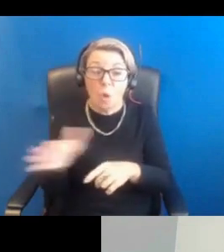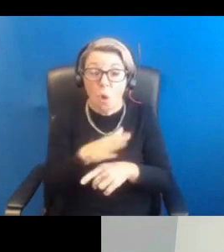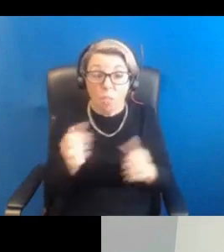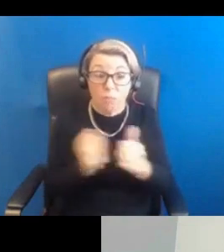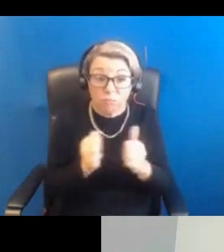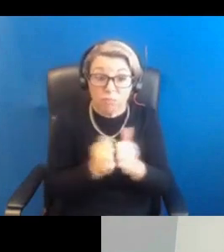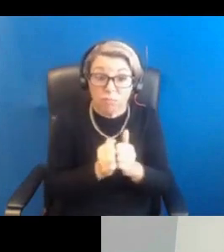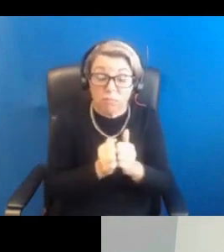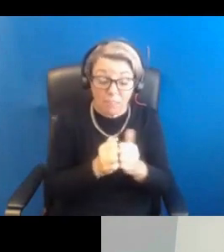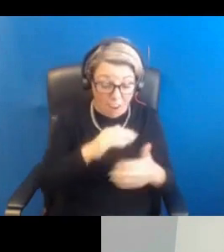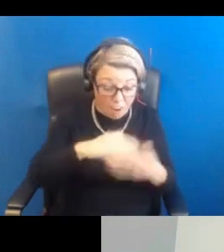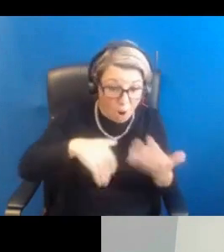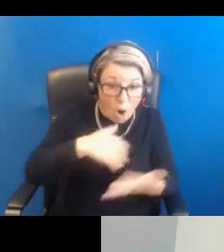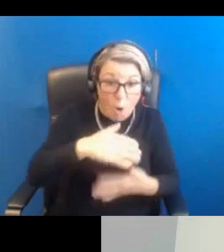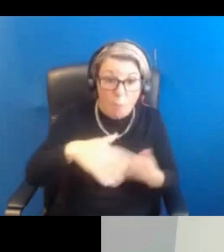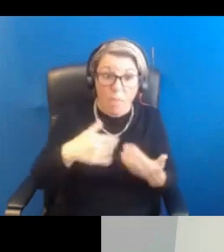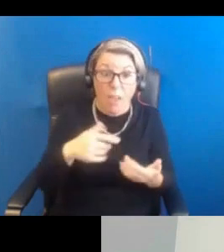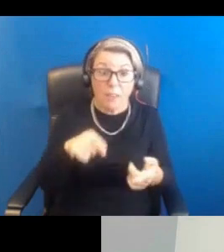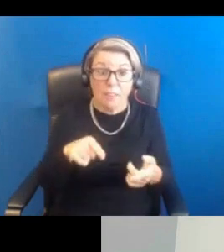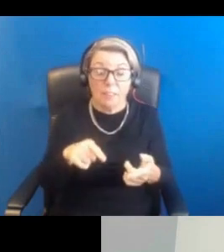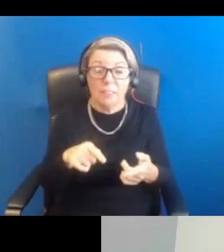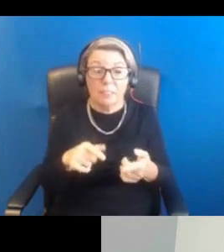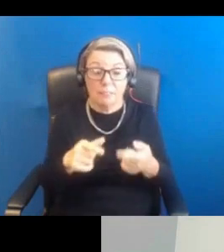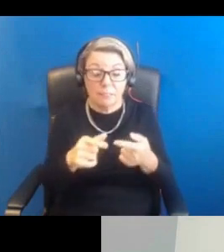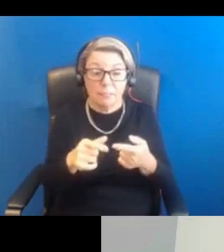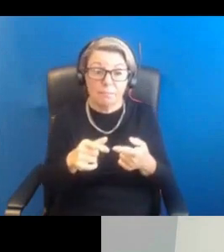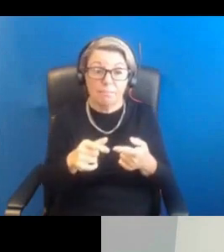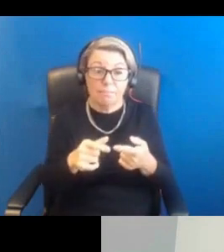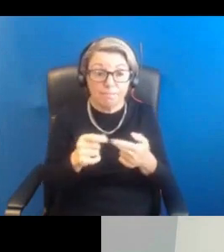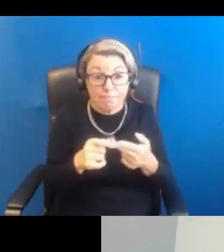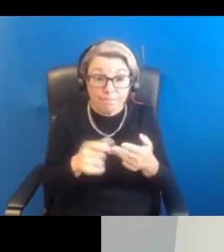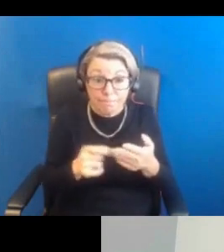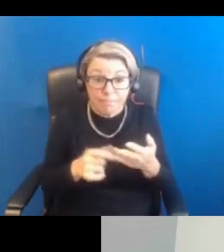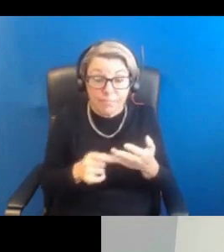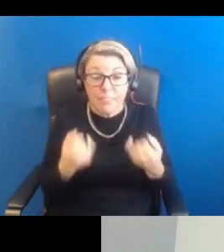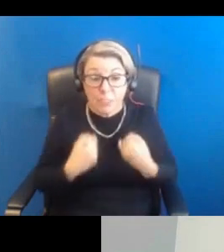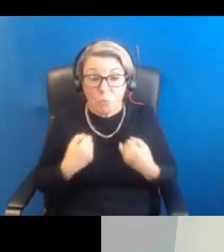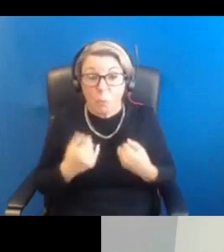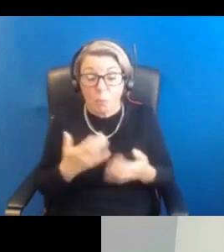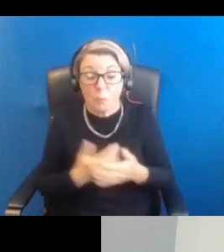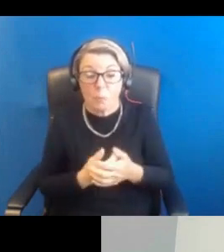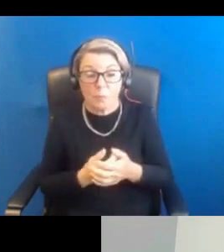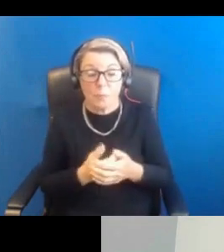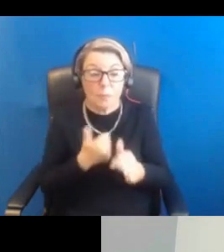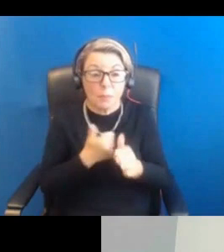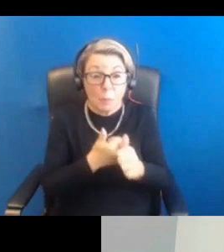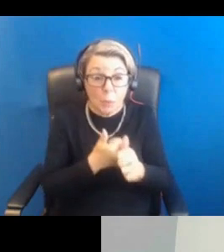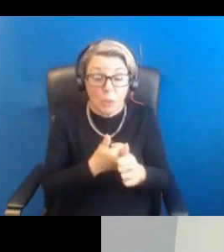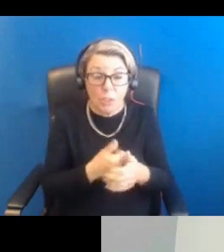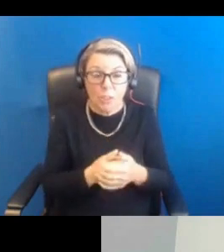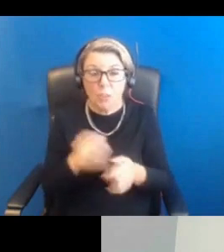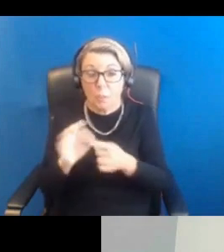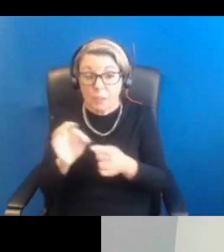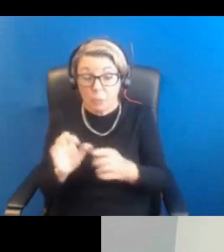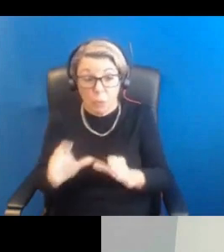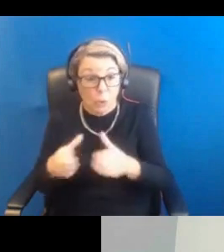complicated area. So thank you for supporting us in the initiative today. And also particular to your team,